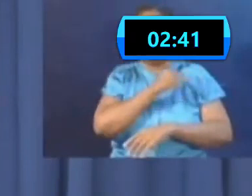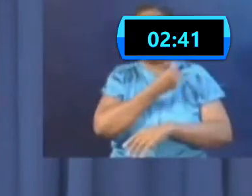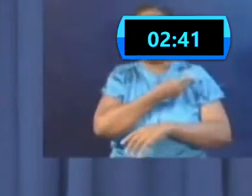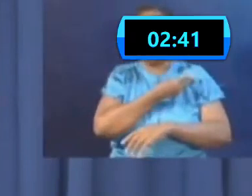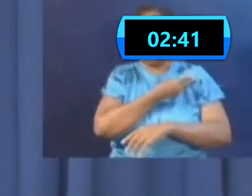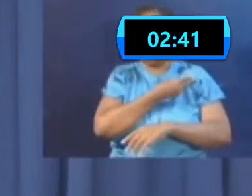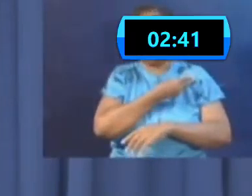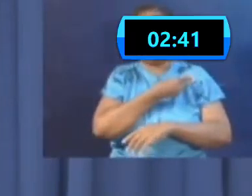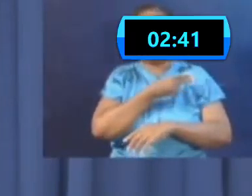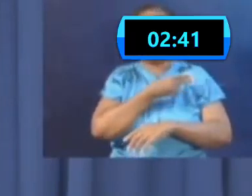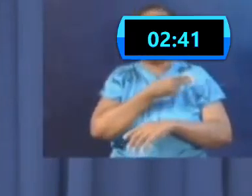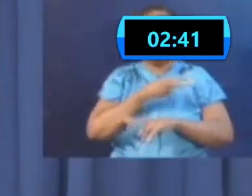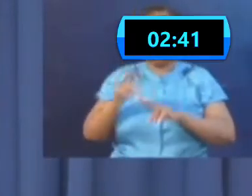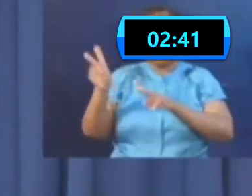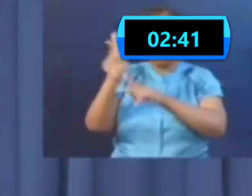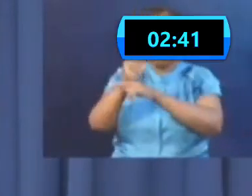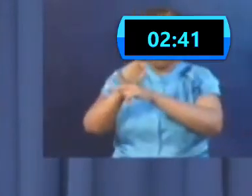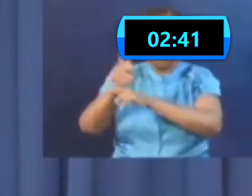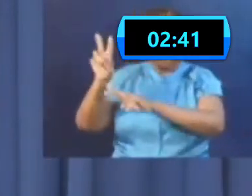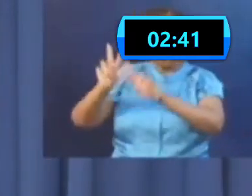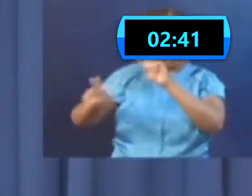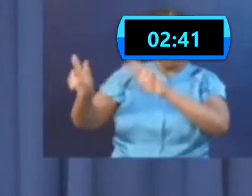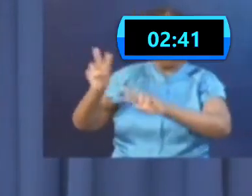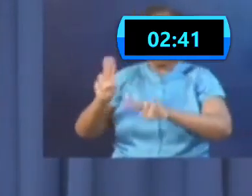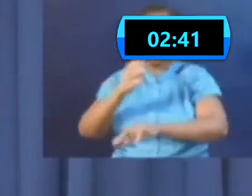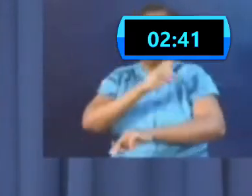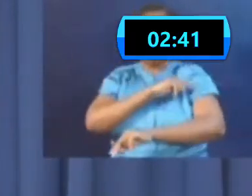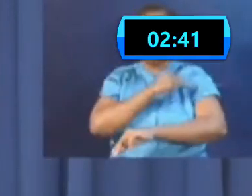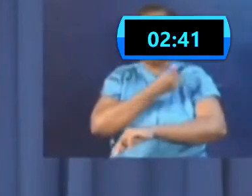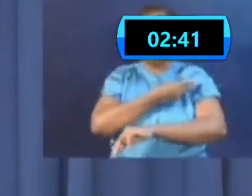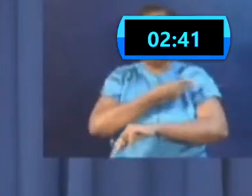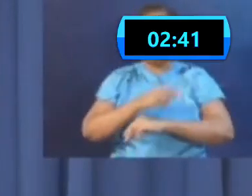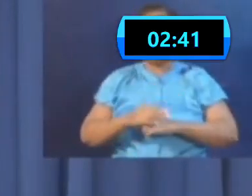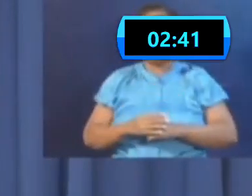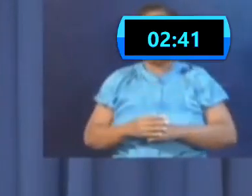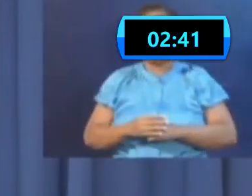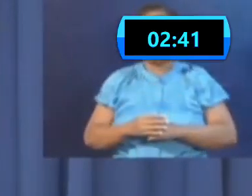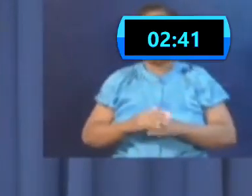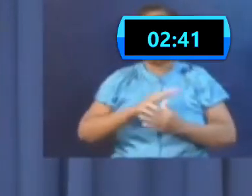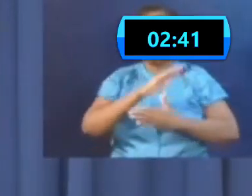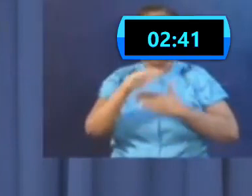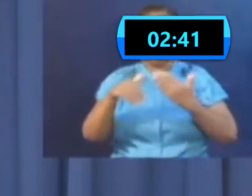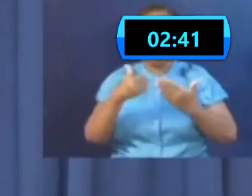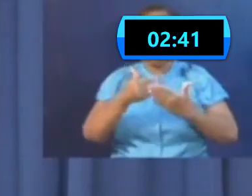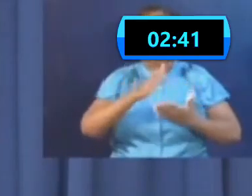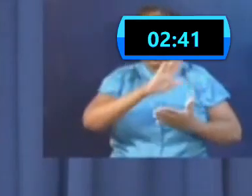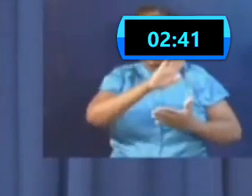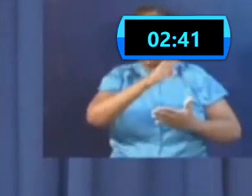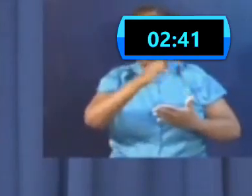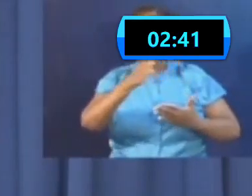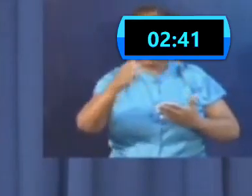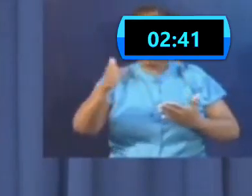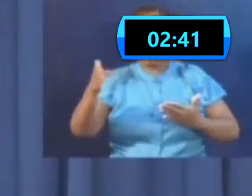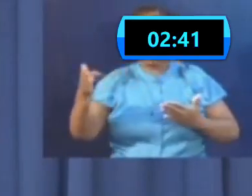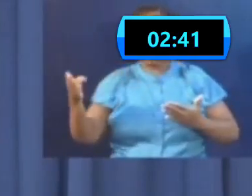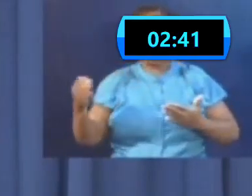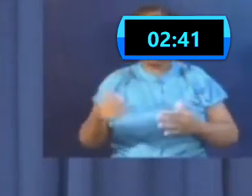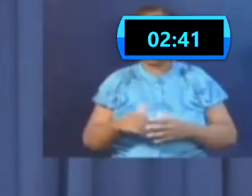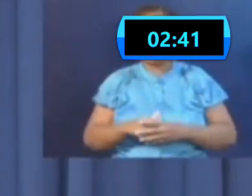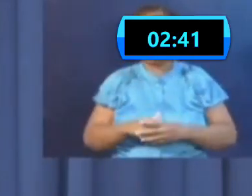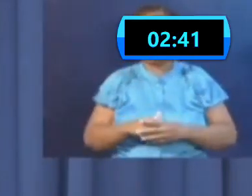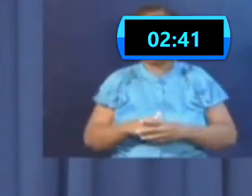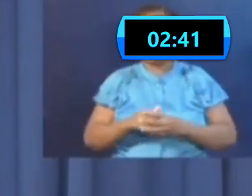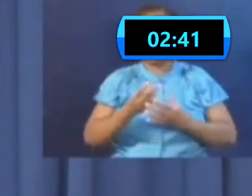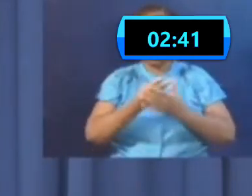spectrum, from quarantine, to step-down, to hospitals. Both the Prime Minister and myself